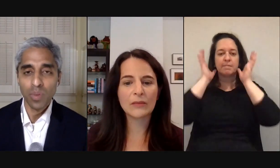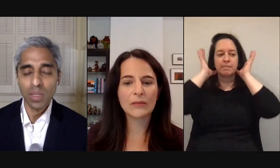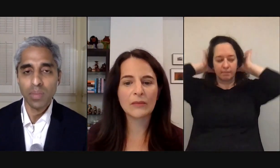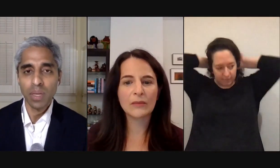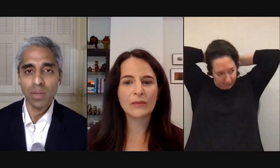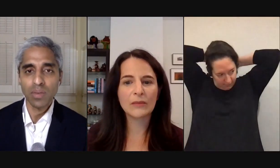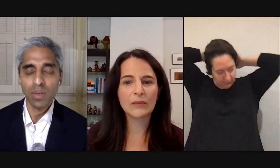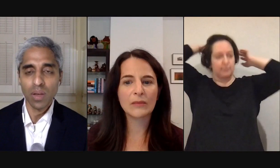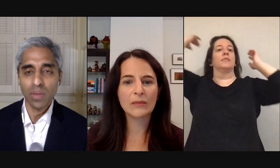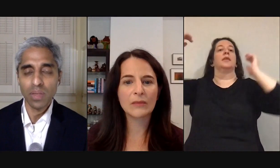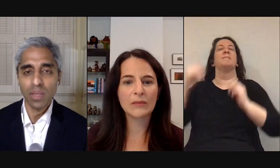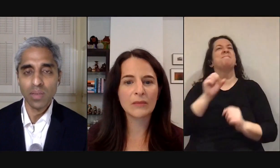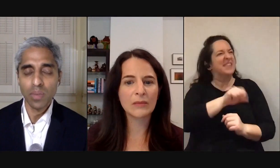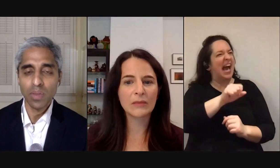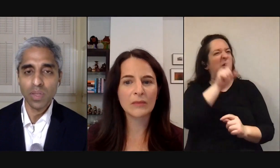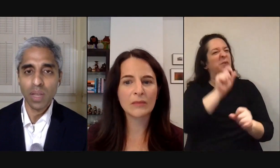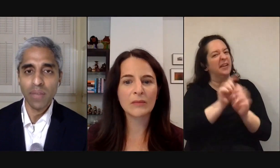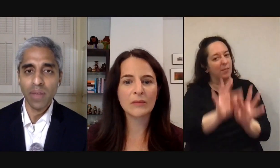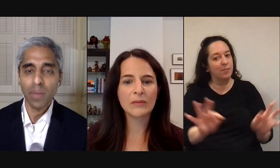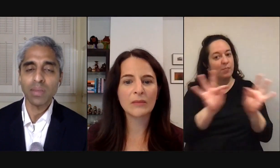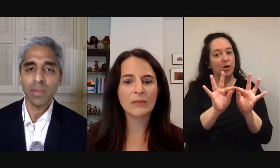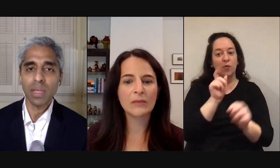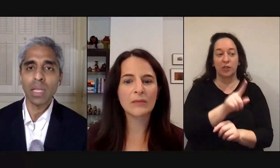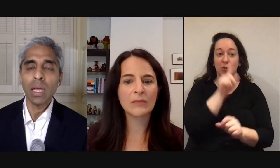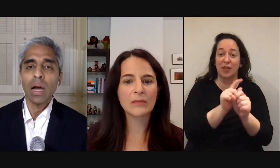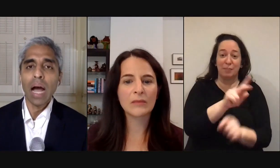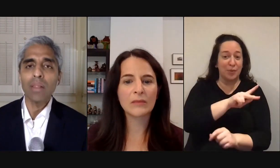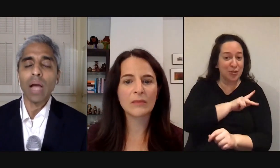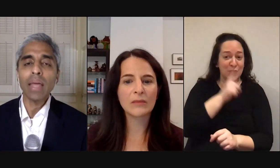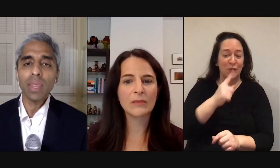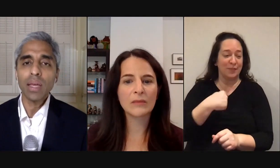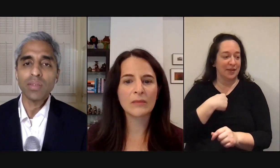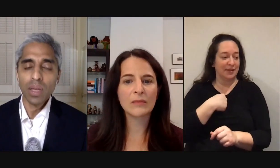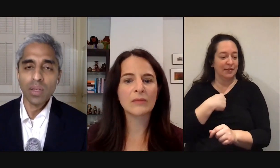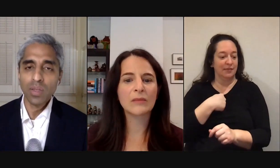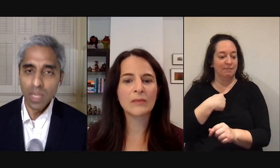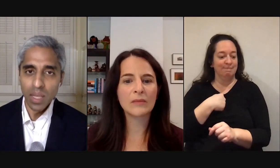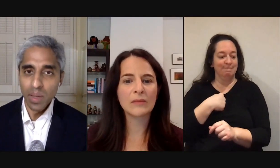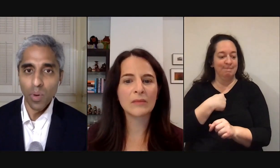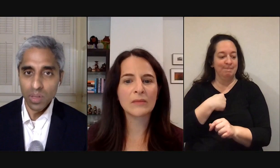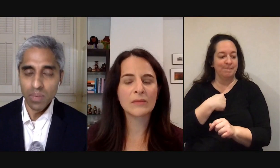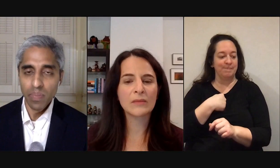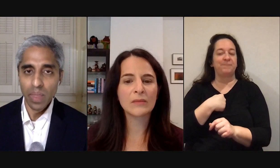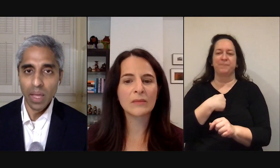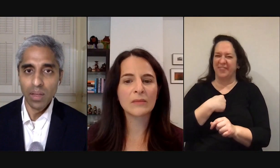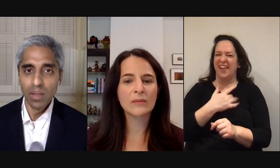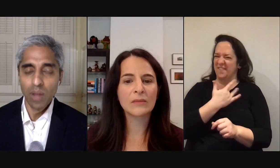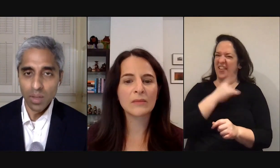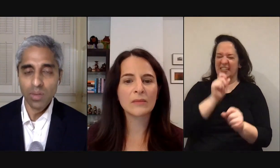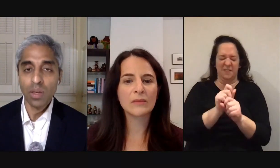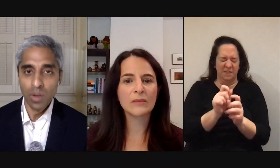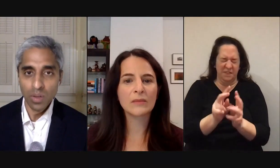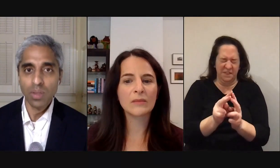a very personal one to me because obviously this is the position that i found myself in look i think it's exceedingly important that